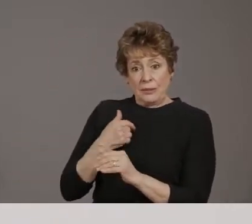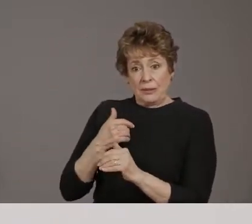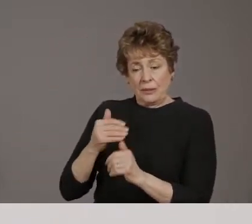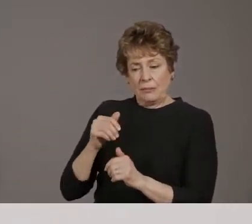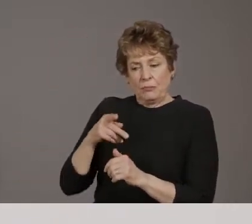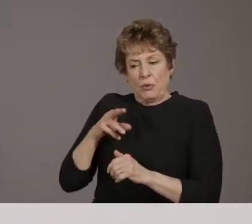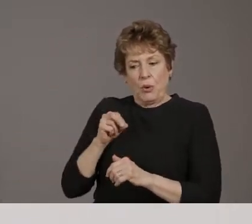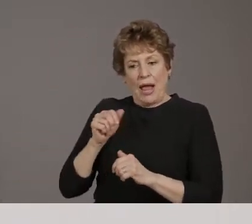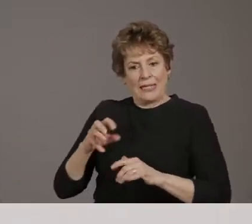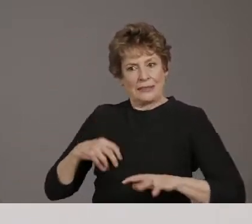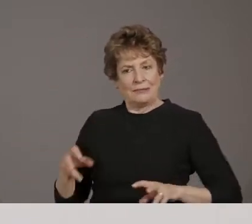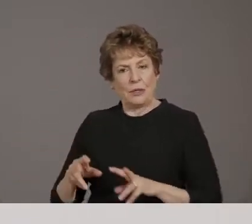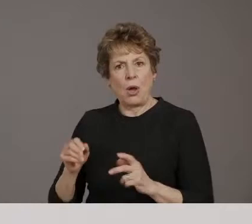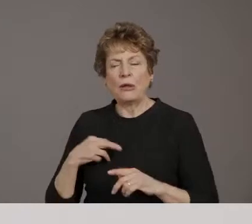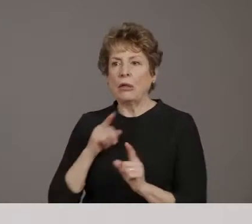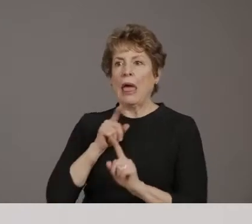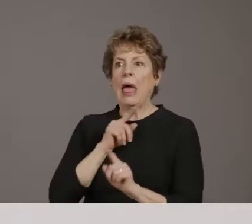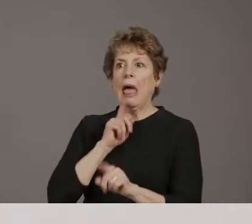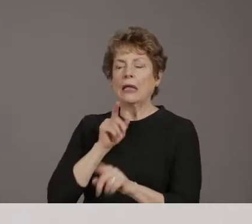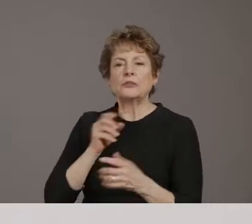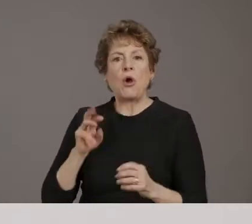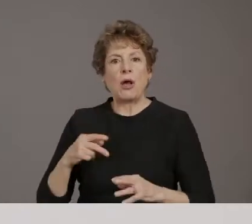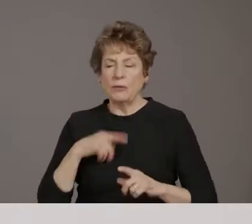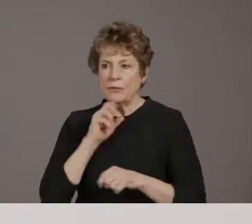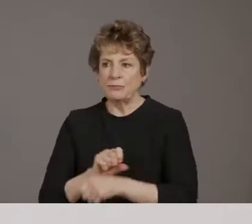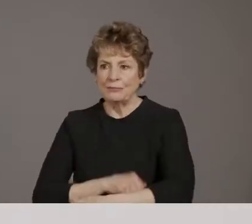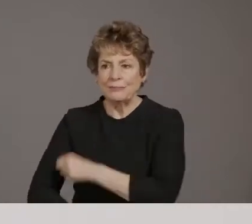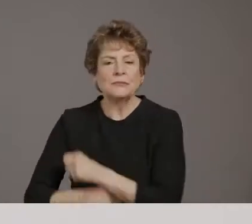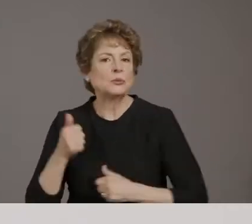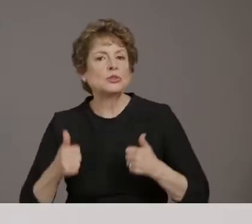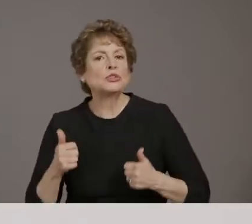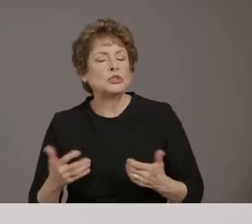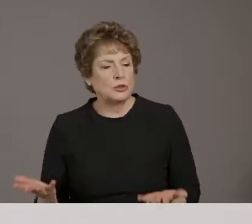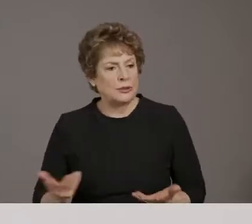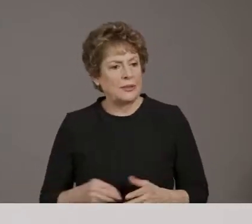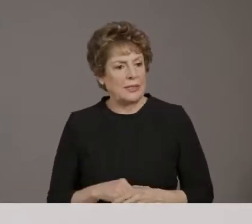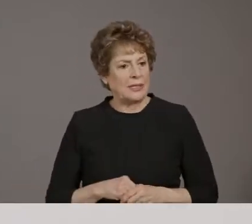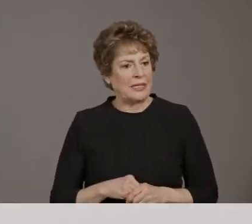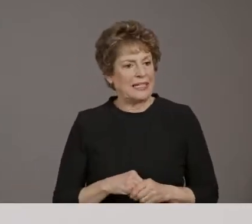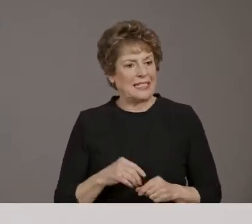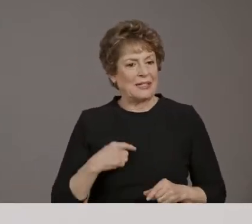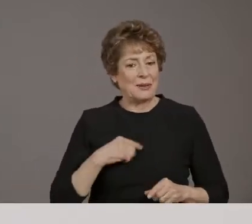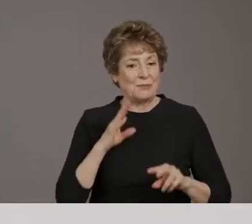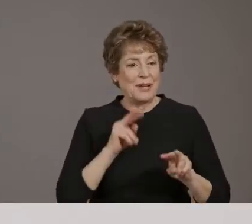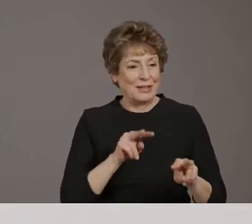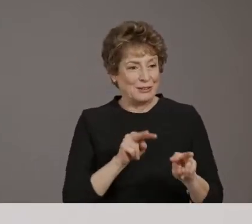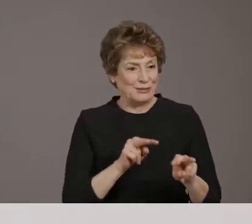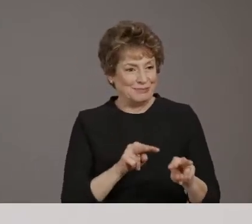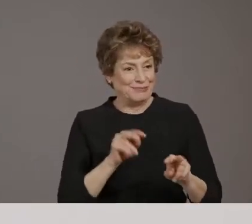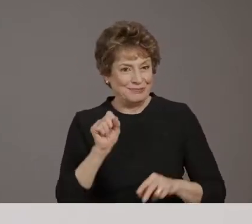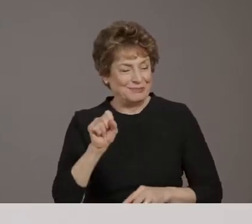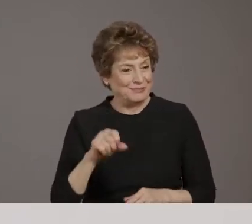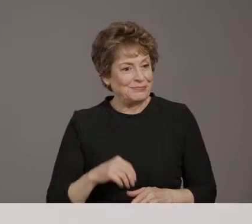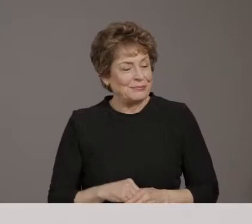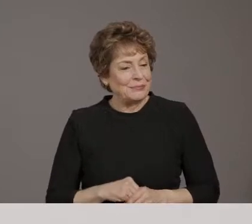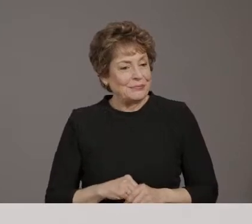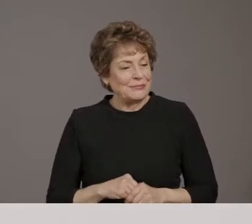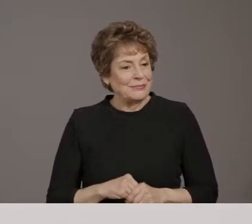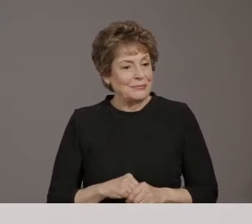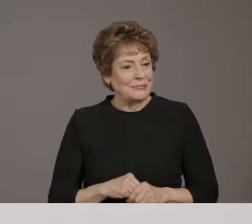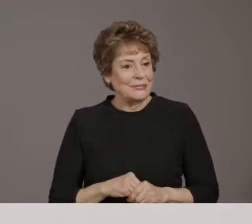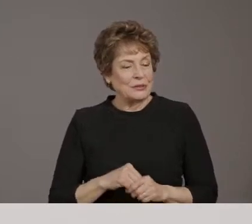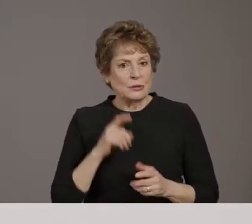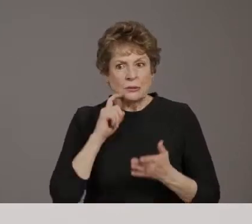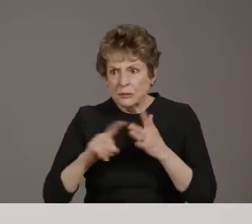if a variant is identified, we start to do our, I mean, we do contact tracing, but we start to do significant contact tracing and partner